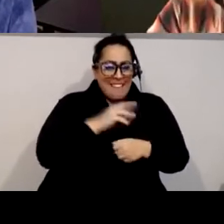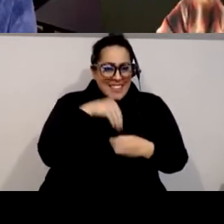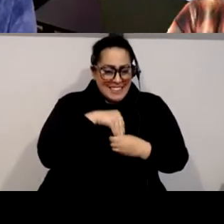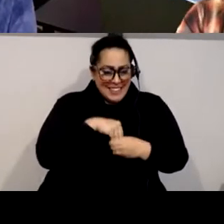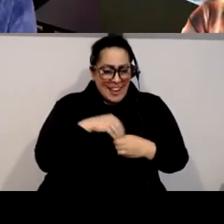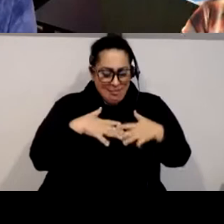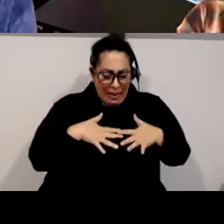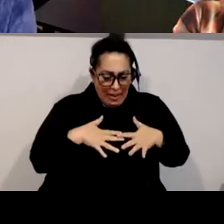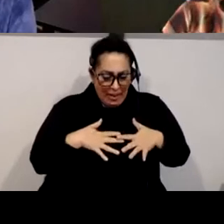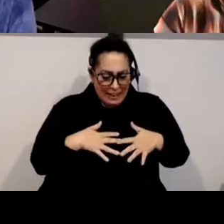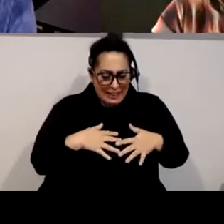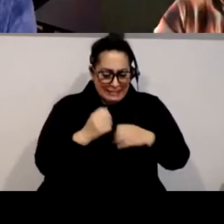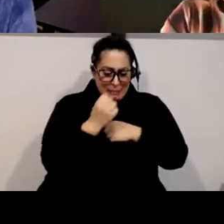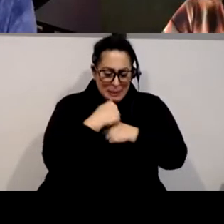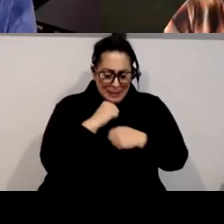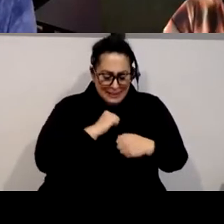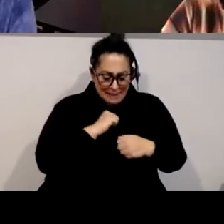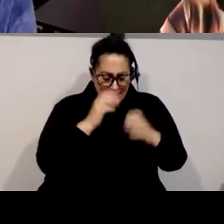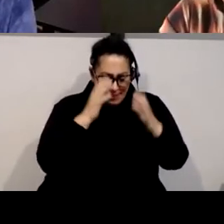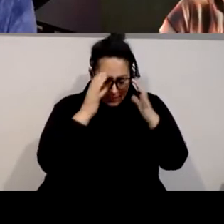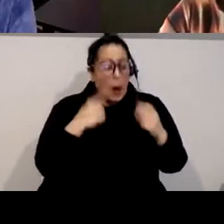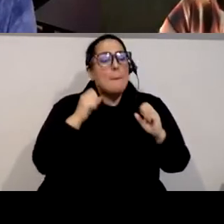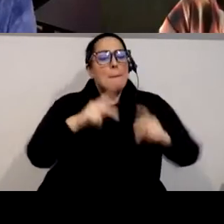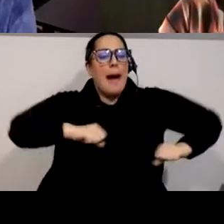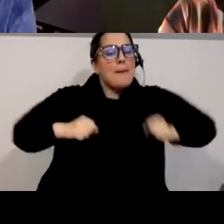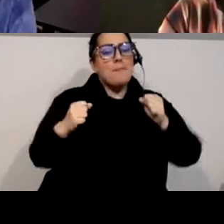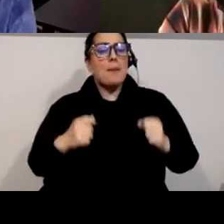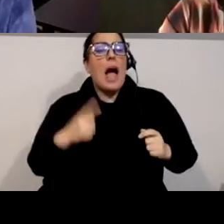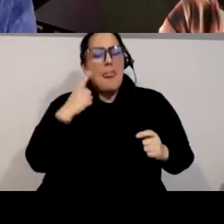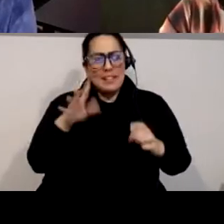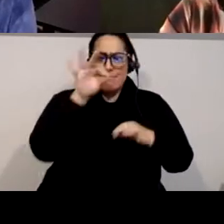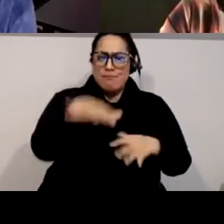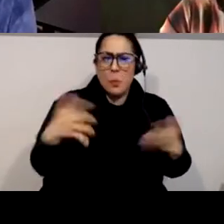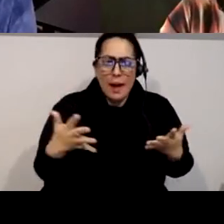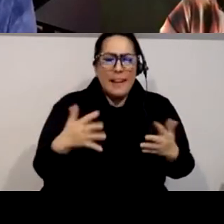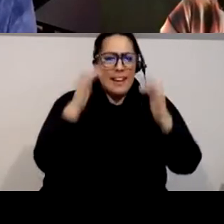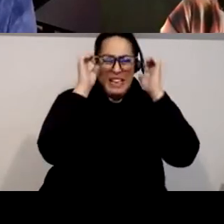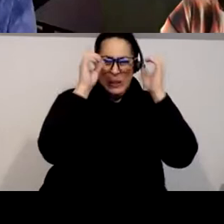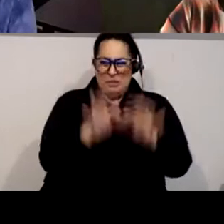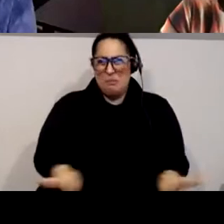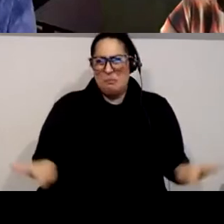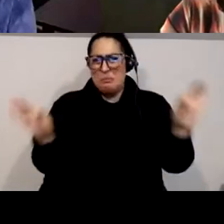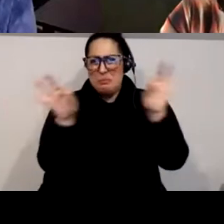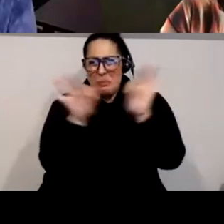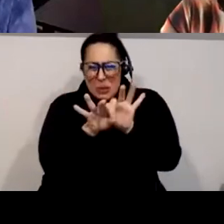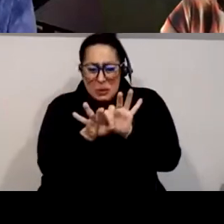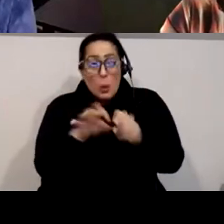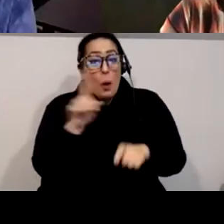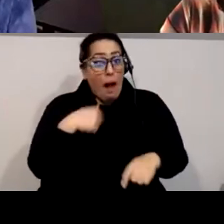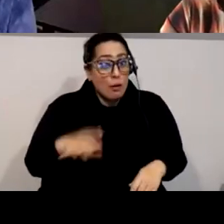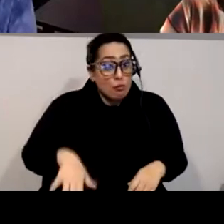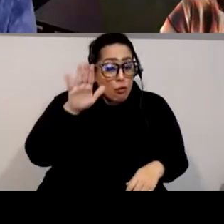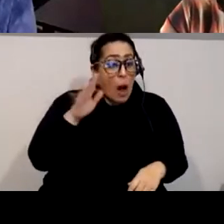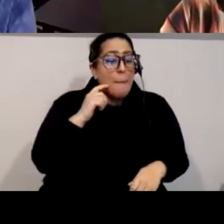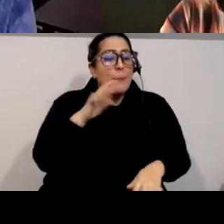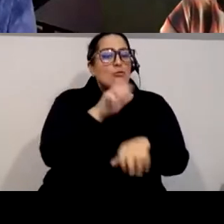and i'm gonna say i think education is so important um where i grew up on the reservation i went